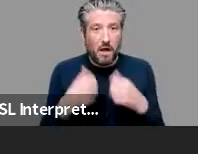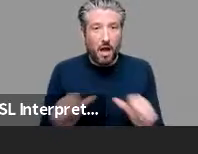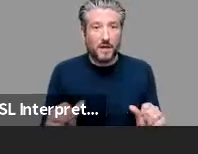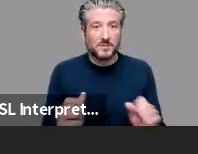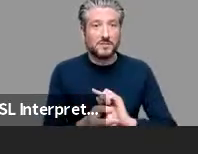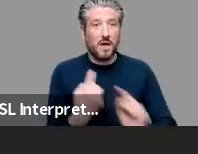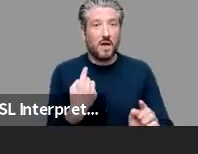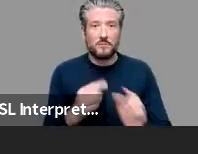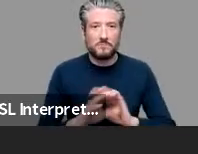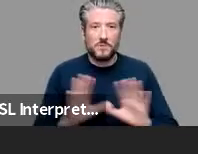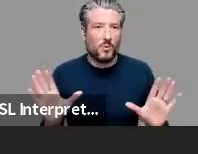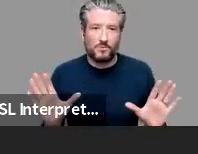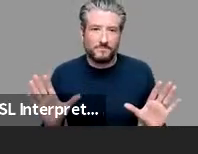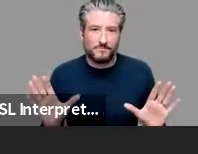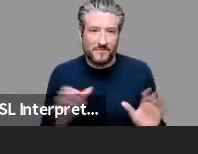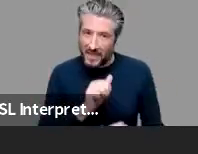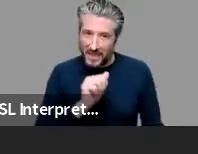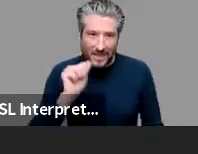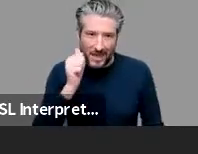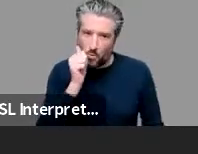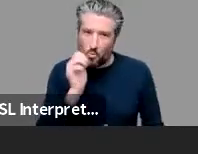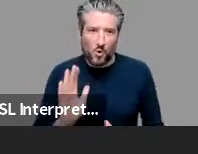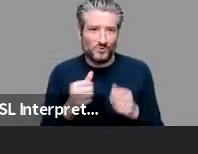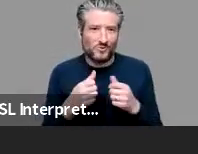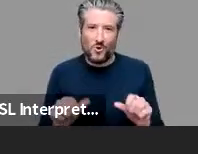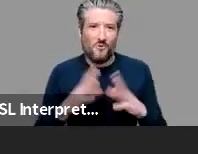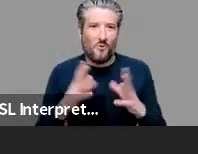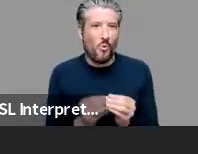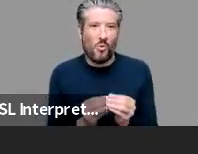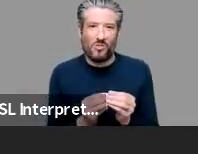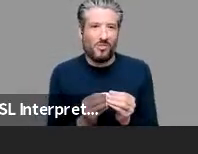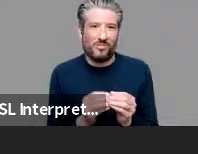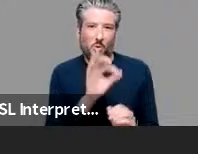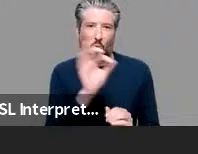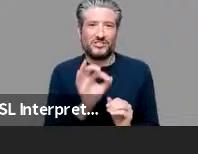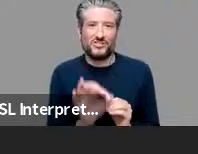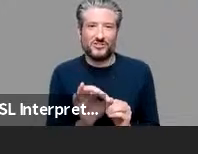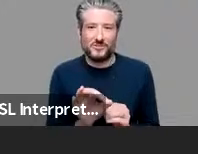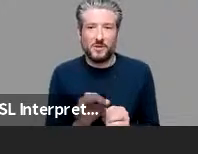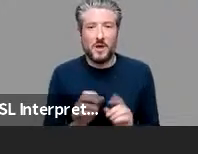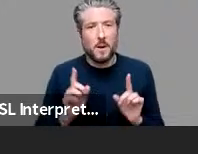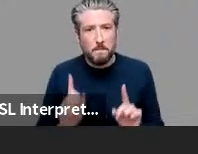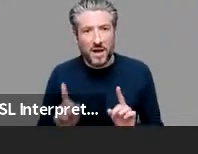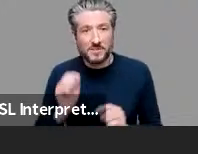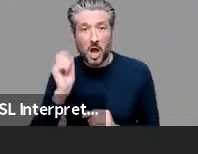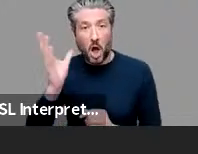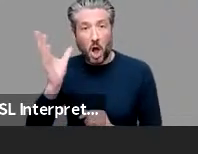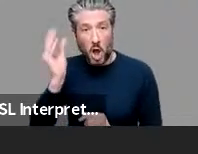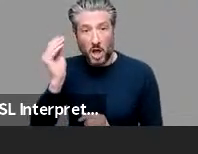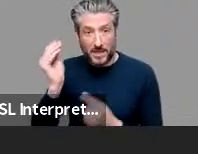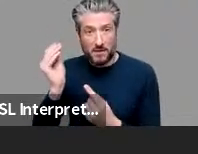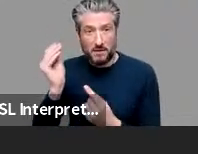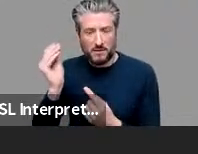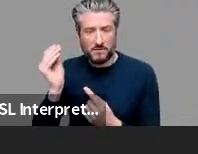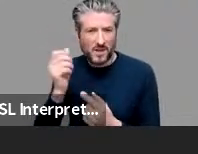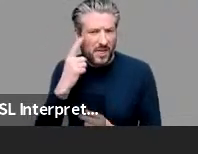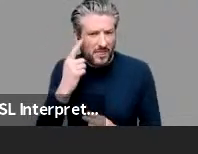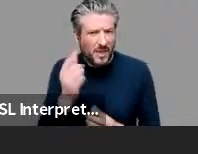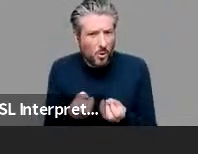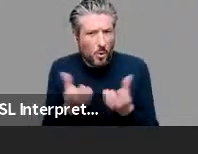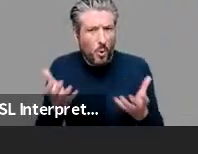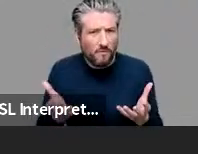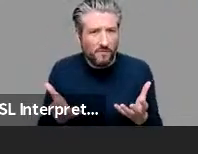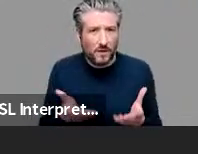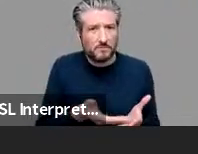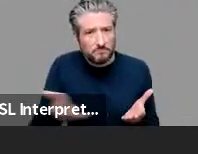linguistics because it won't but i do feel that learning has something valuable to offer the usage-based community because we